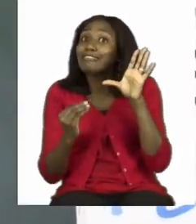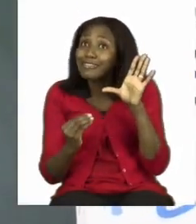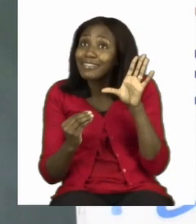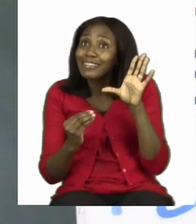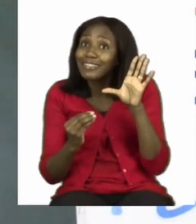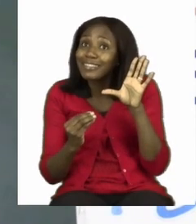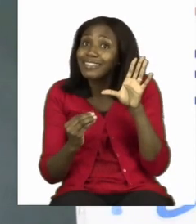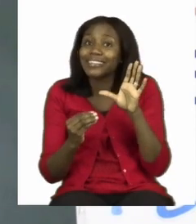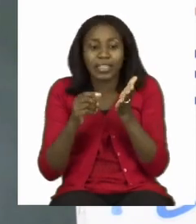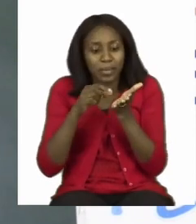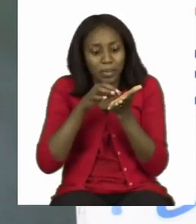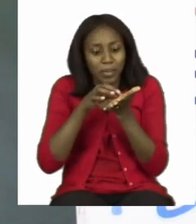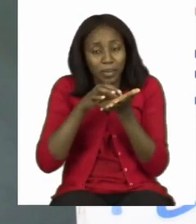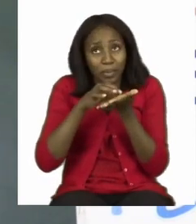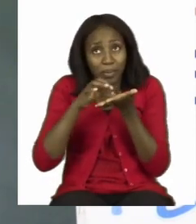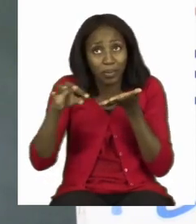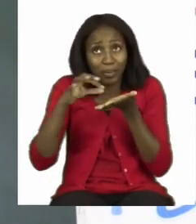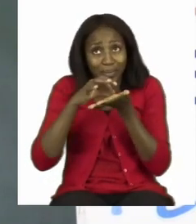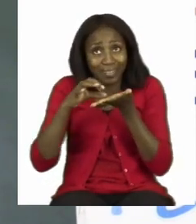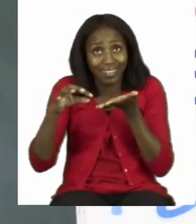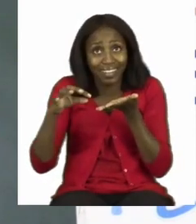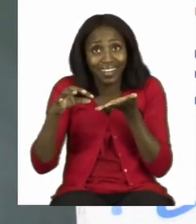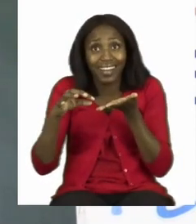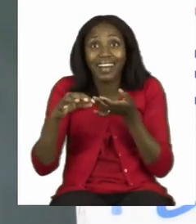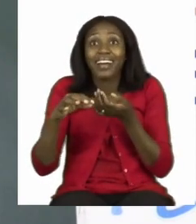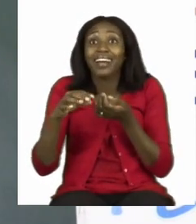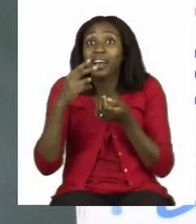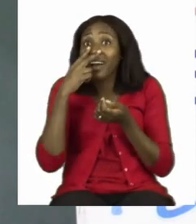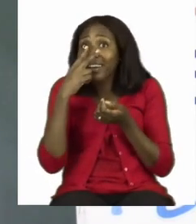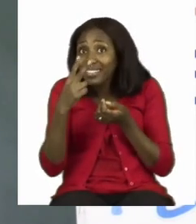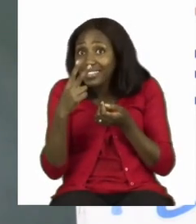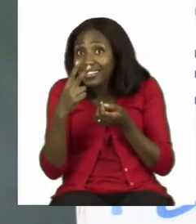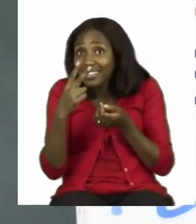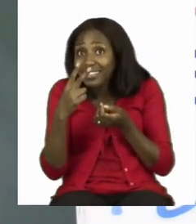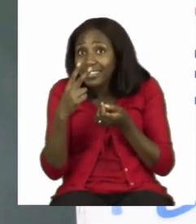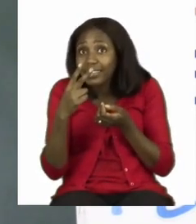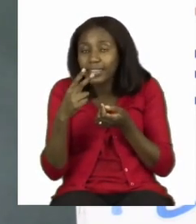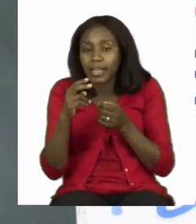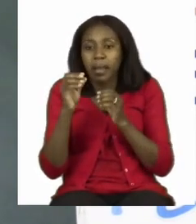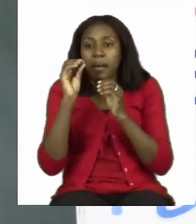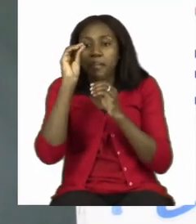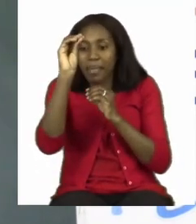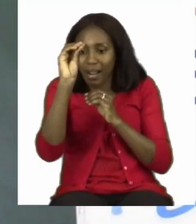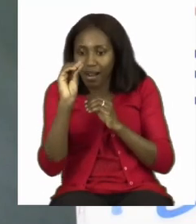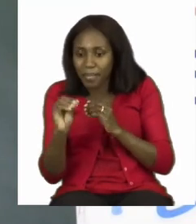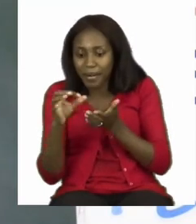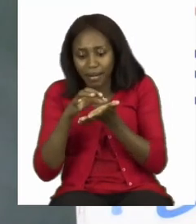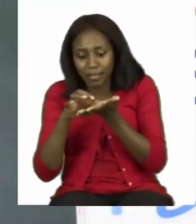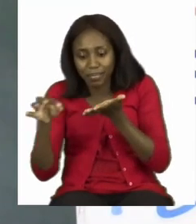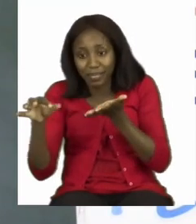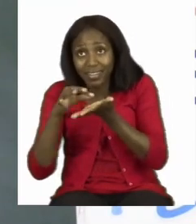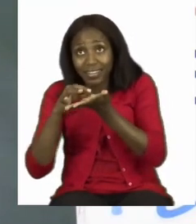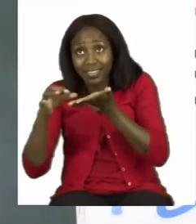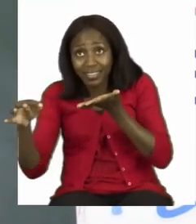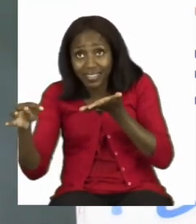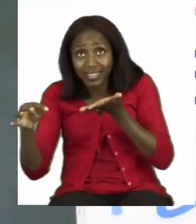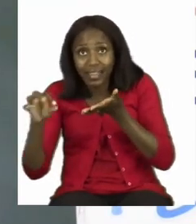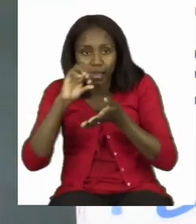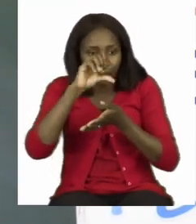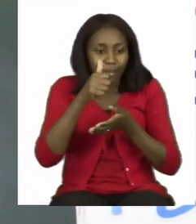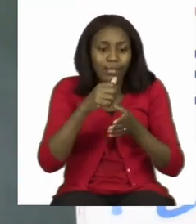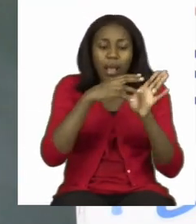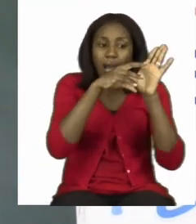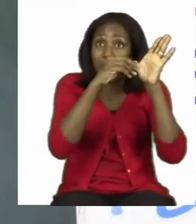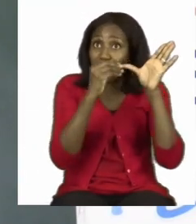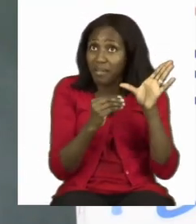seeds. As you can see my seeds are on one side and my leaves are on the other side